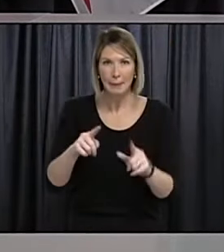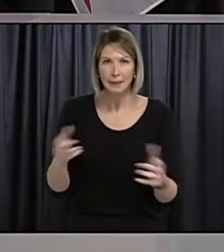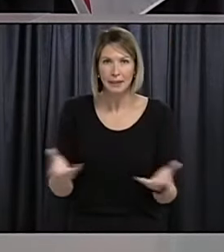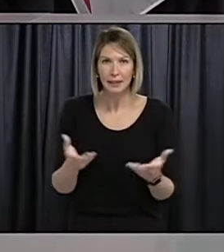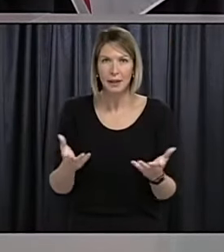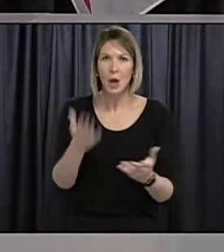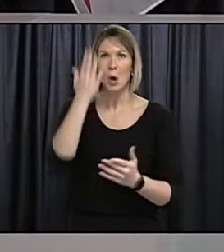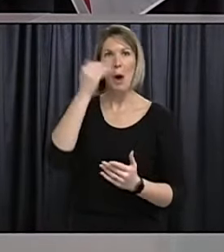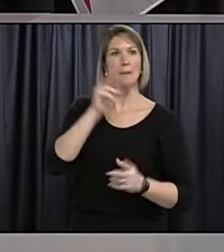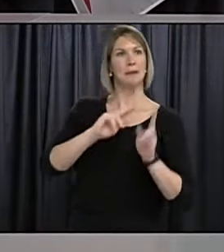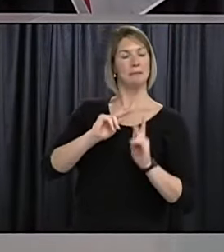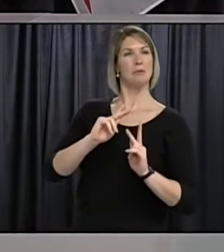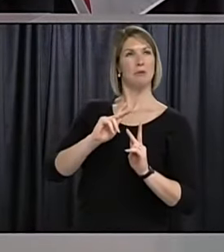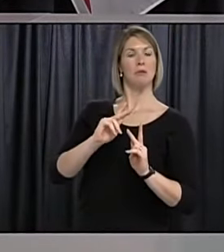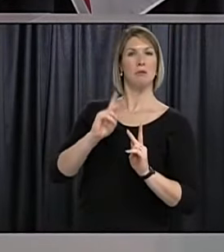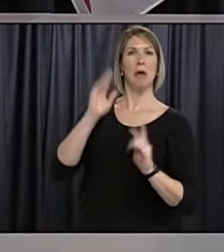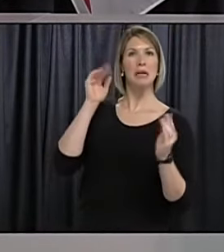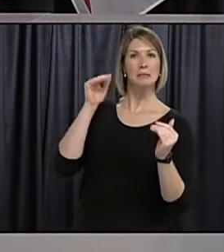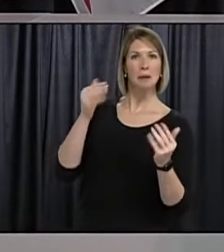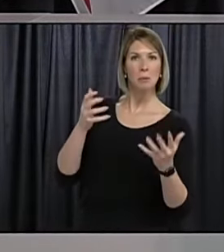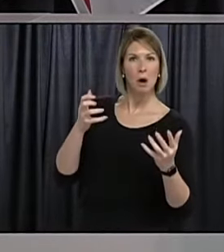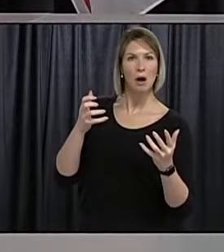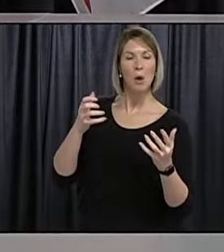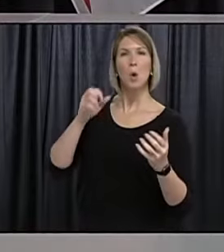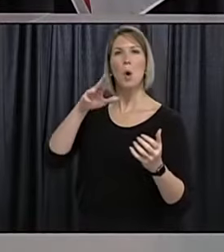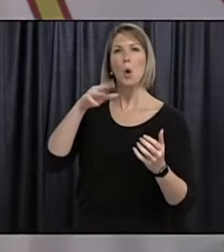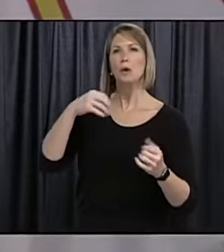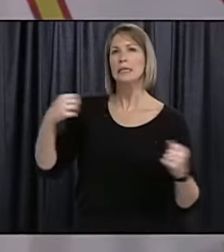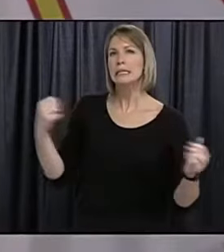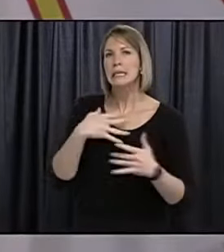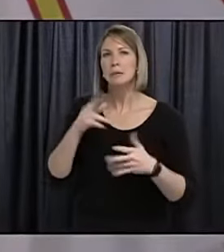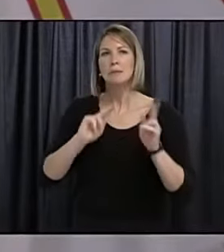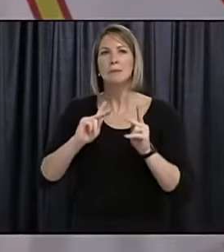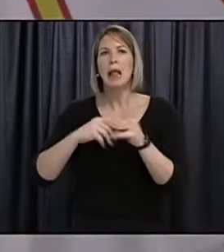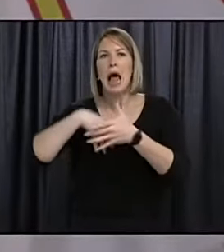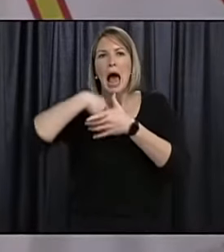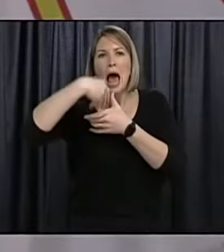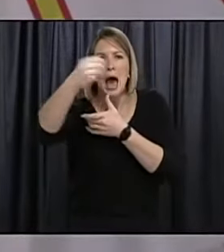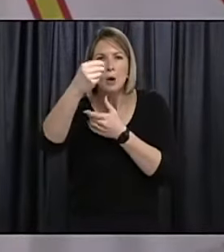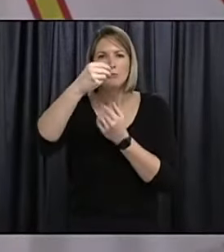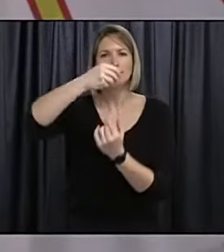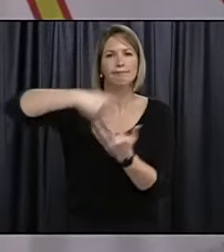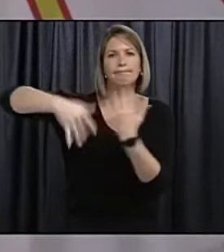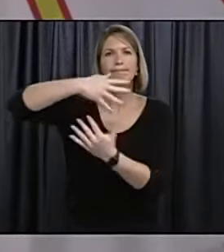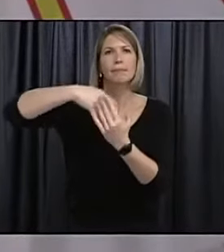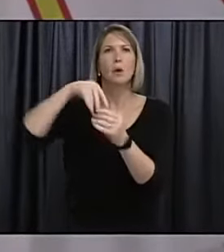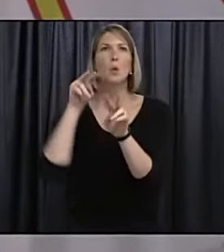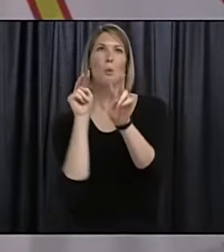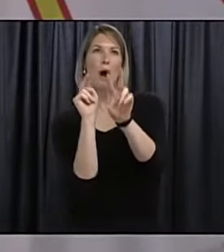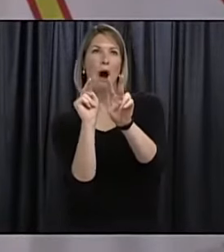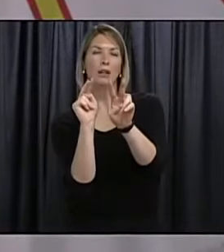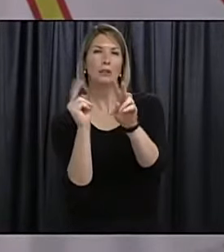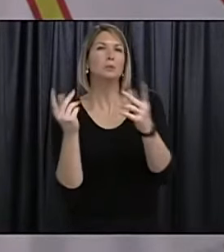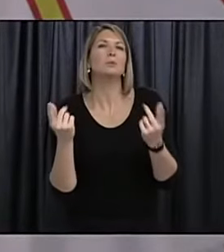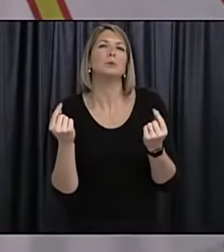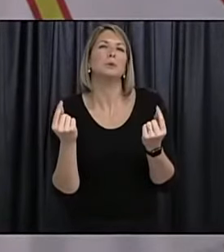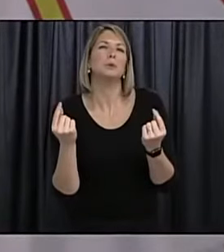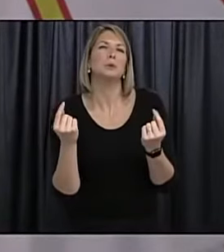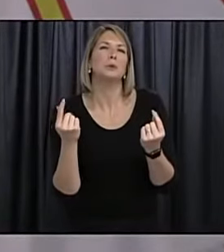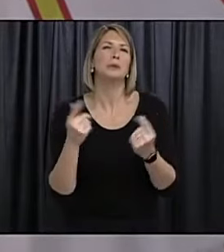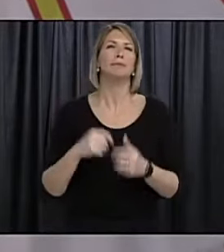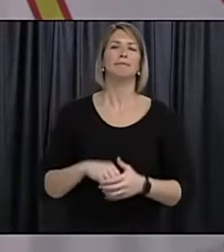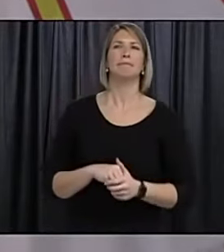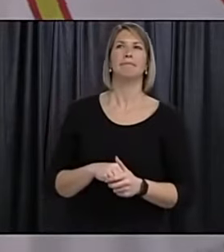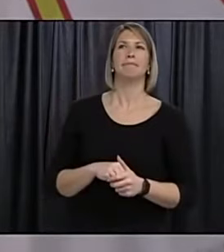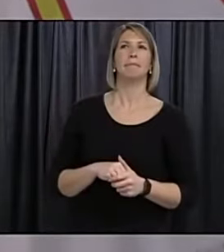that they might just let their guard down so you know things can be done safely